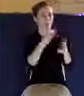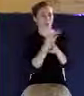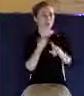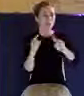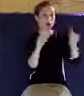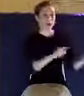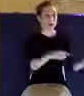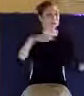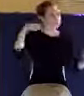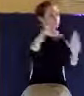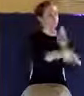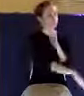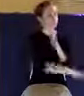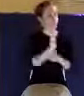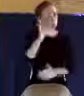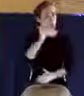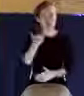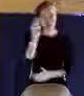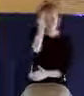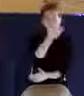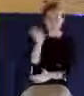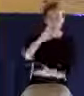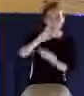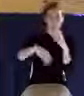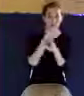There's nothing out there for us in this world.